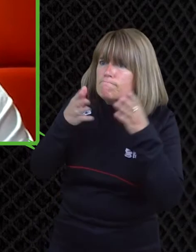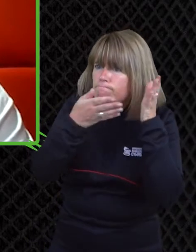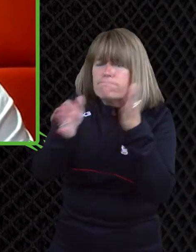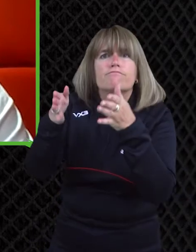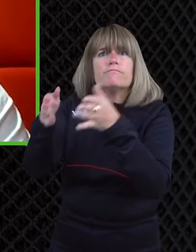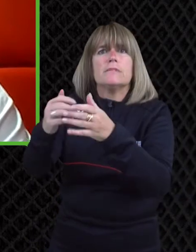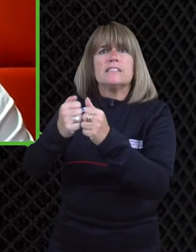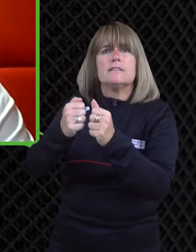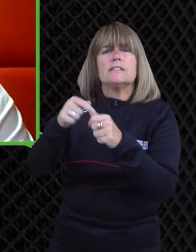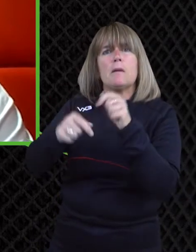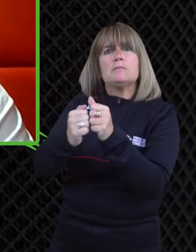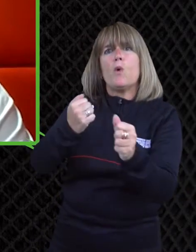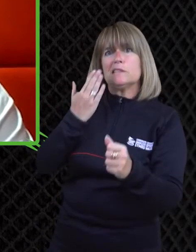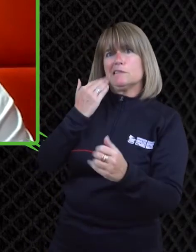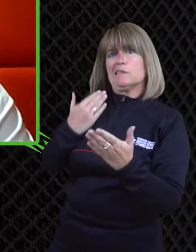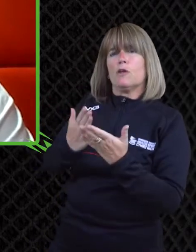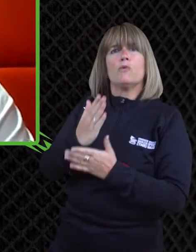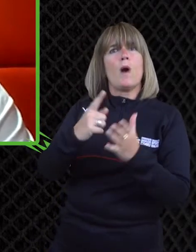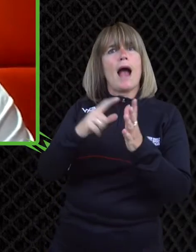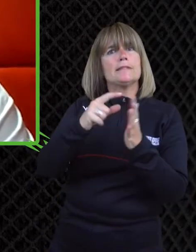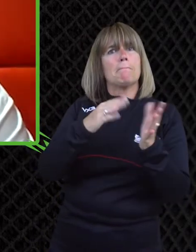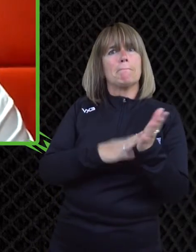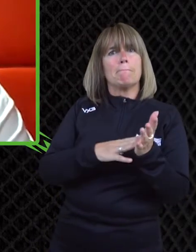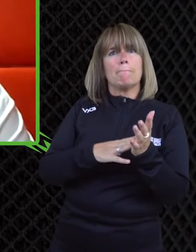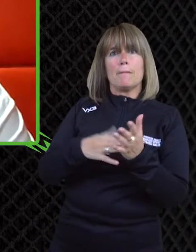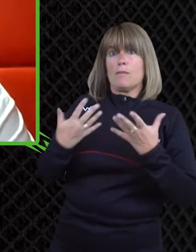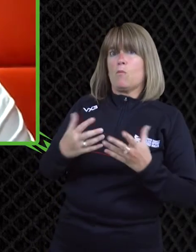what does disability sports mean to you